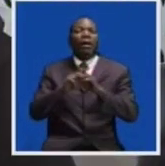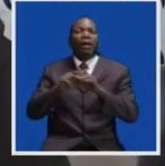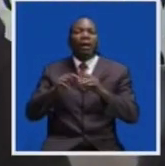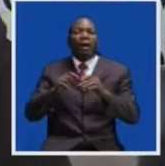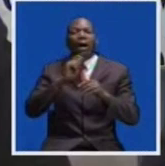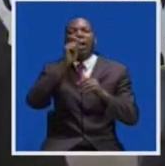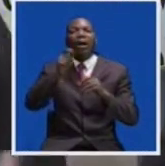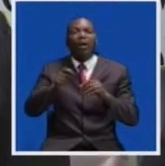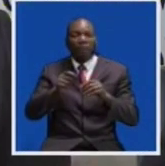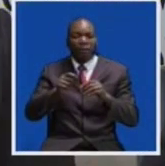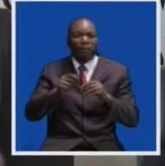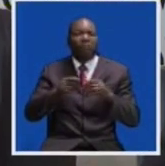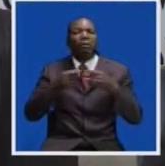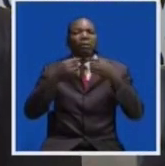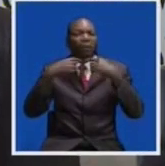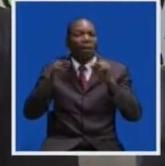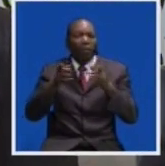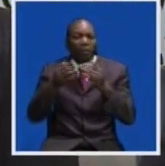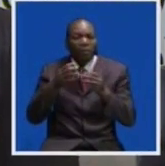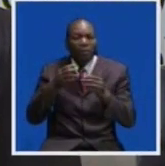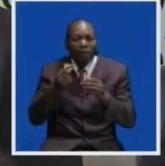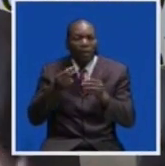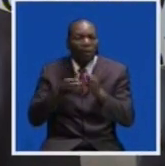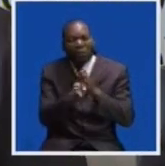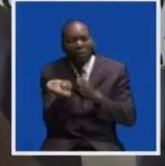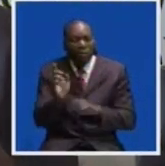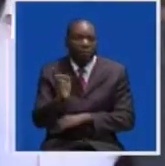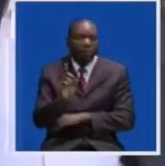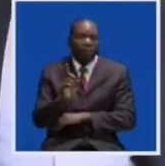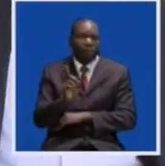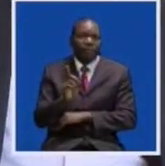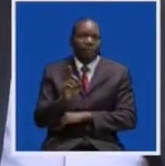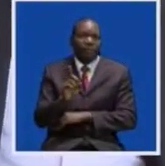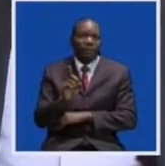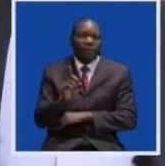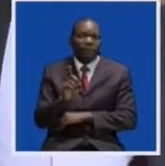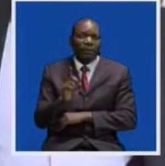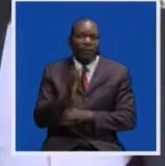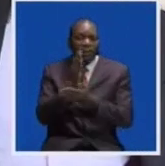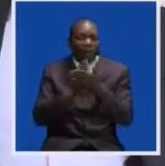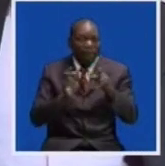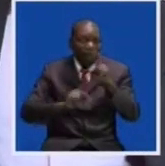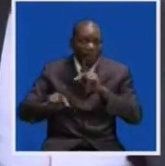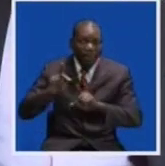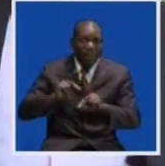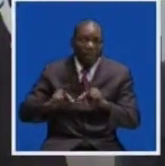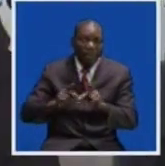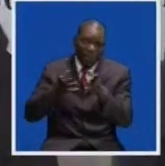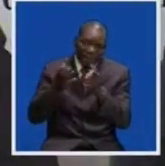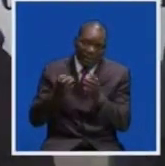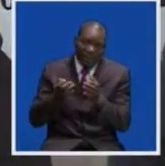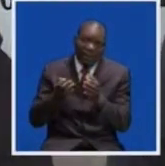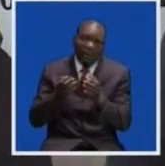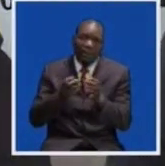want to steal money. Really, we are just, I know that some people are bent on just trying to